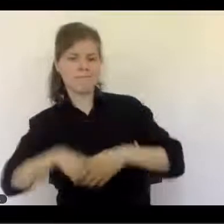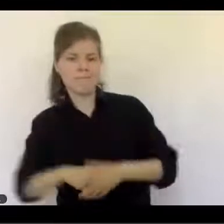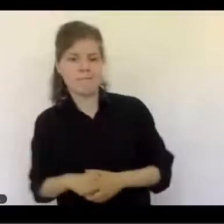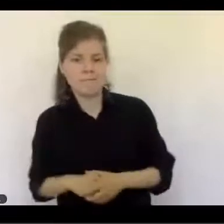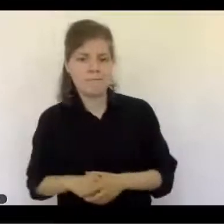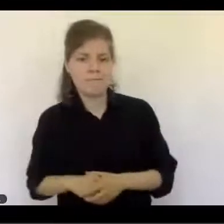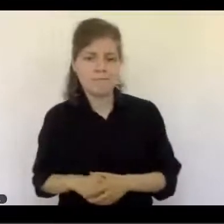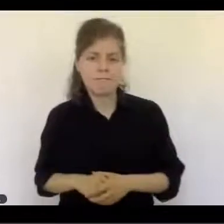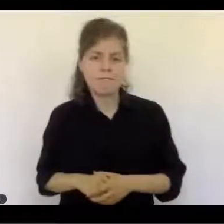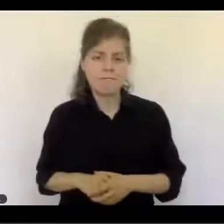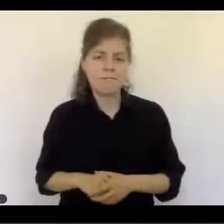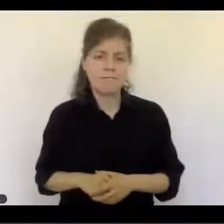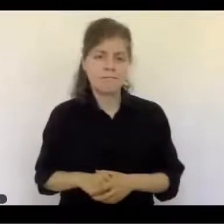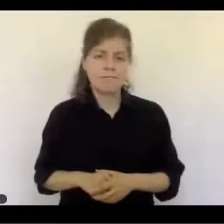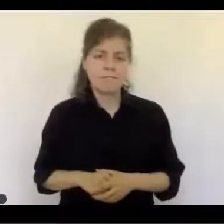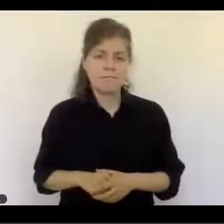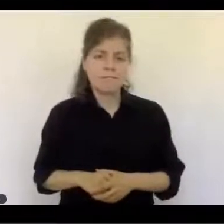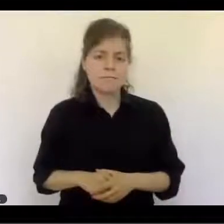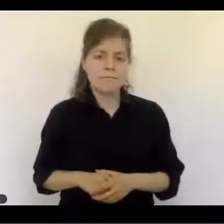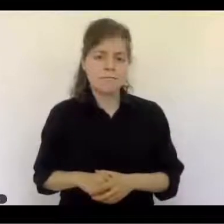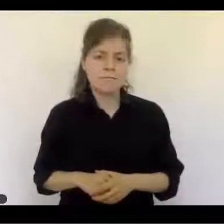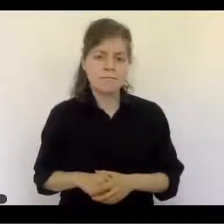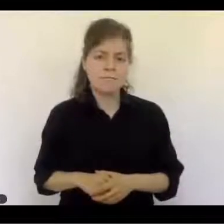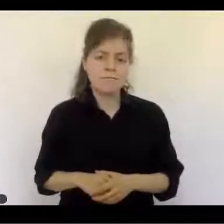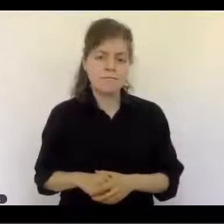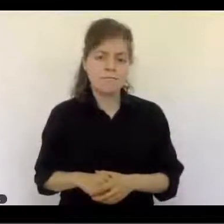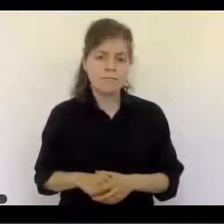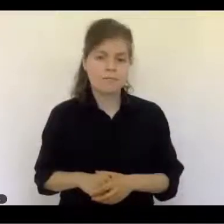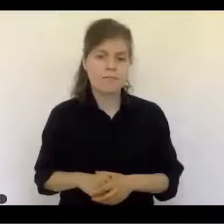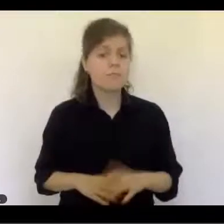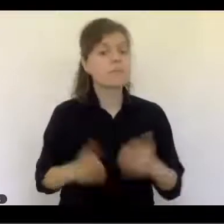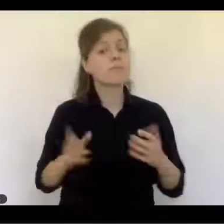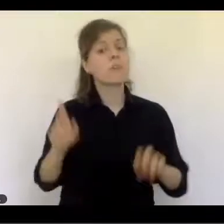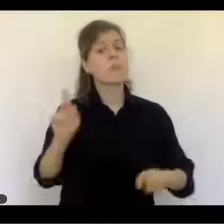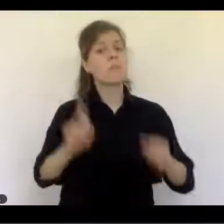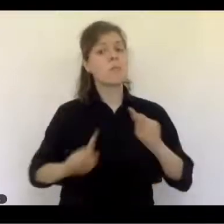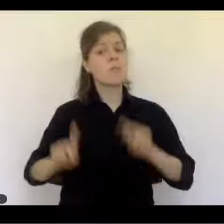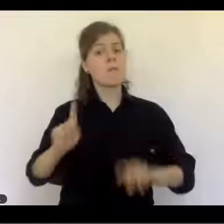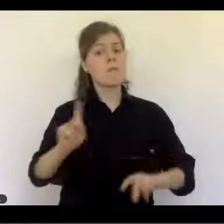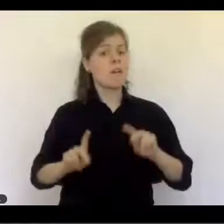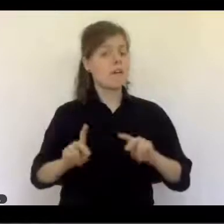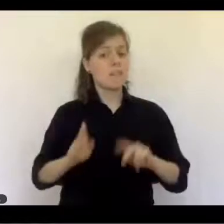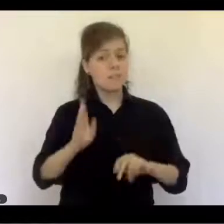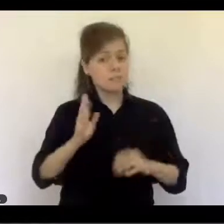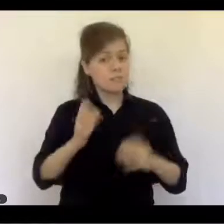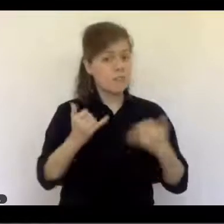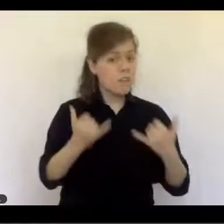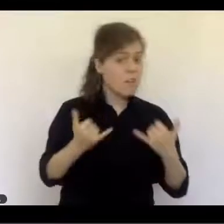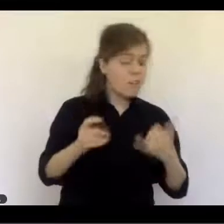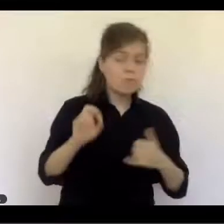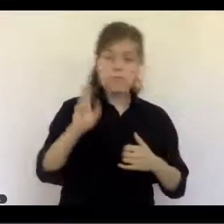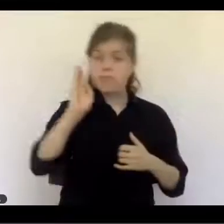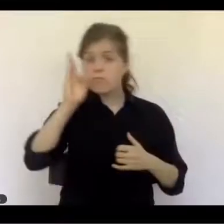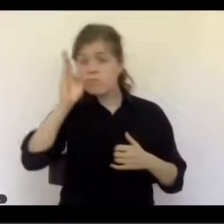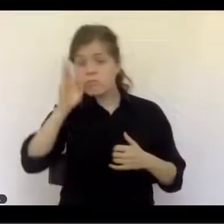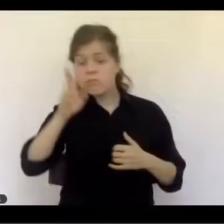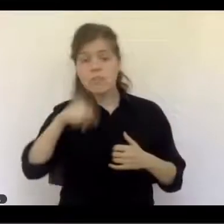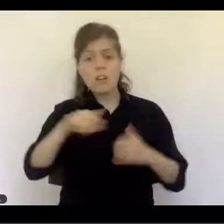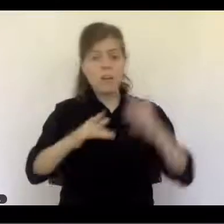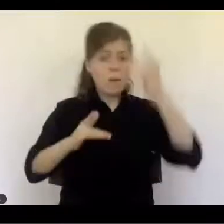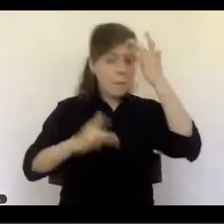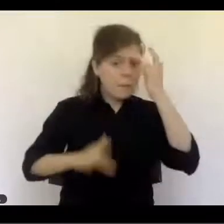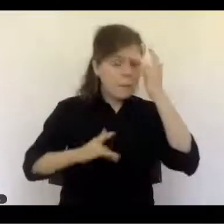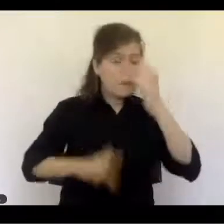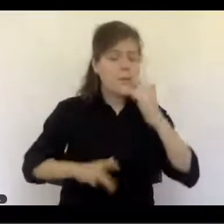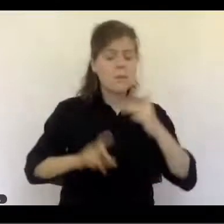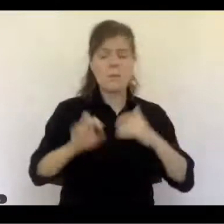current and future depleted conditions, or suffering the